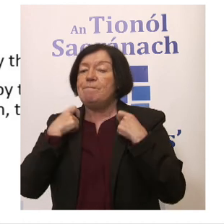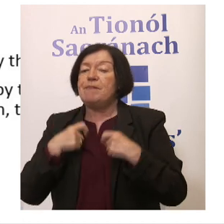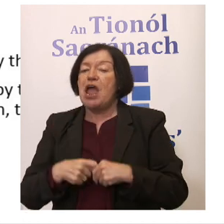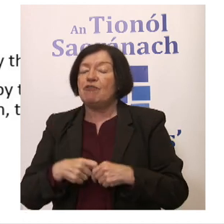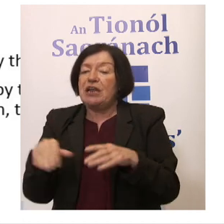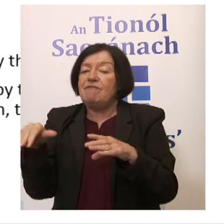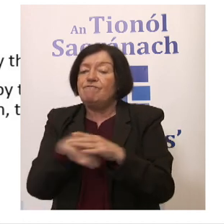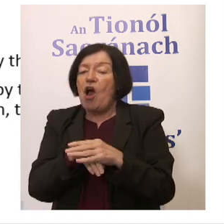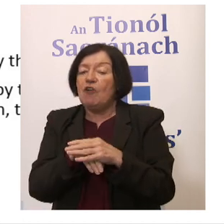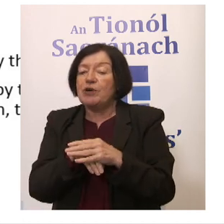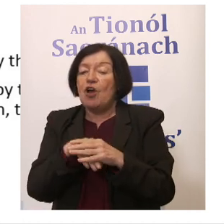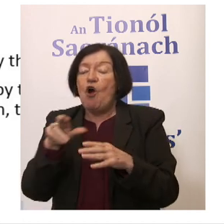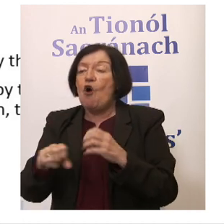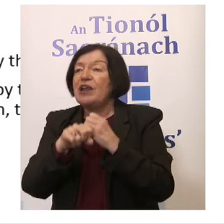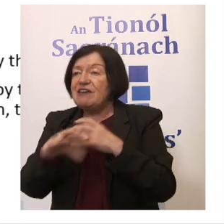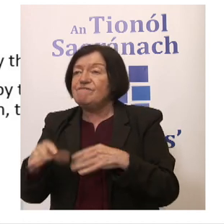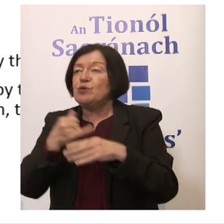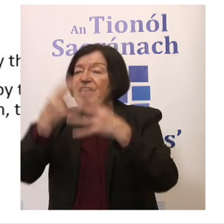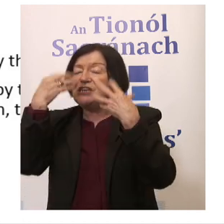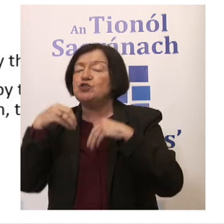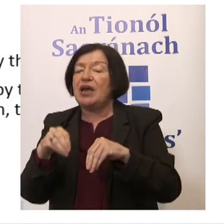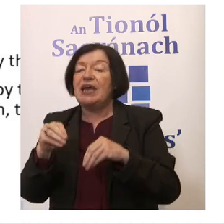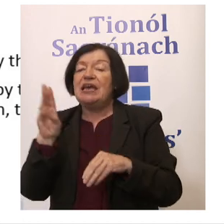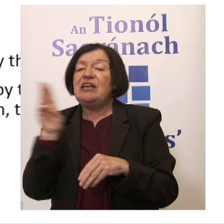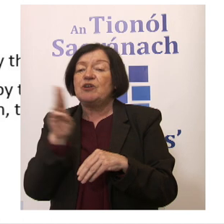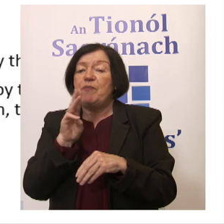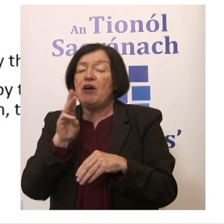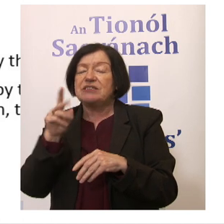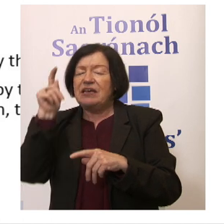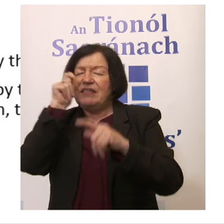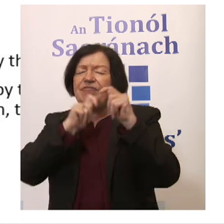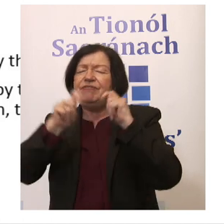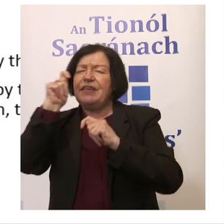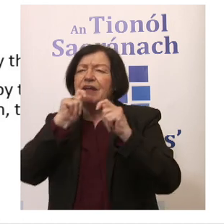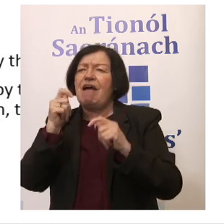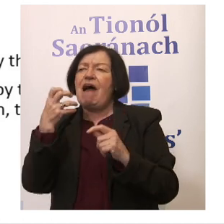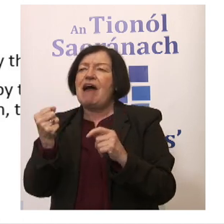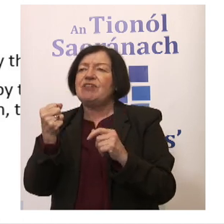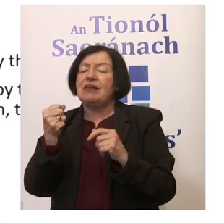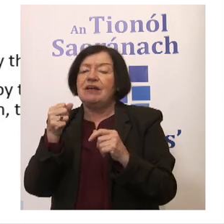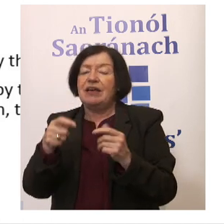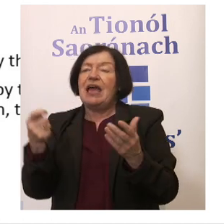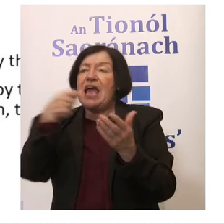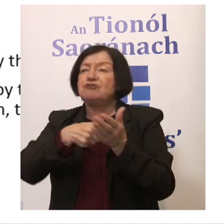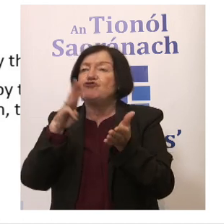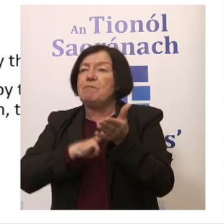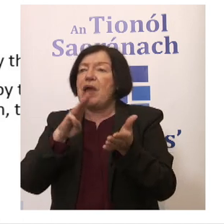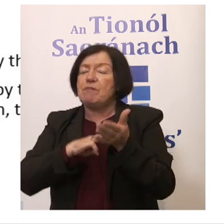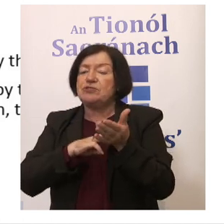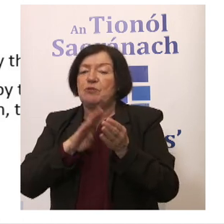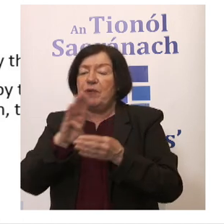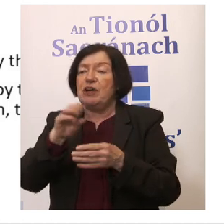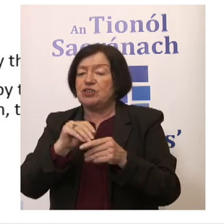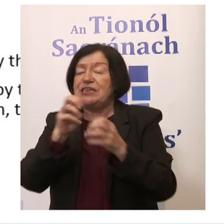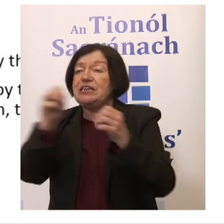involvement or influence within education, is it possible to think of perhaps having the extra members who belong to each